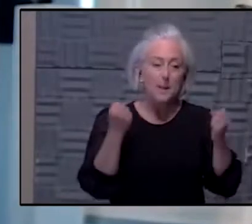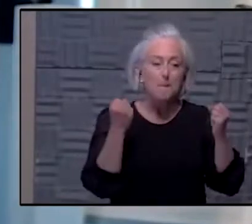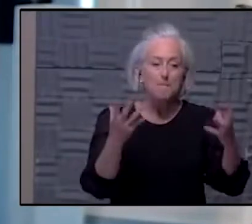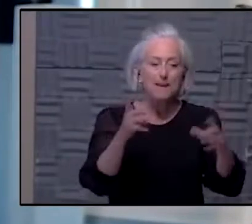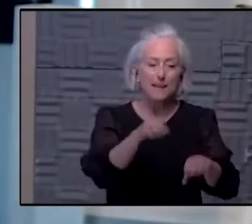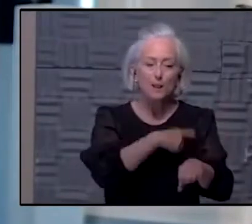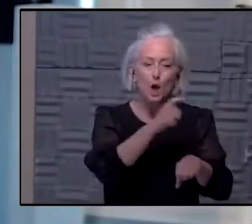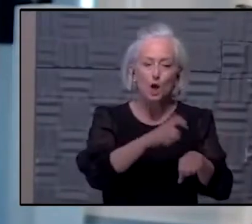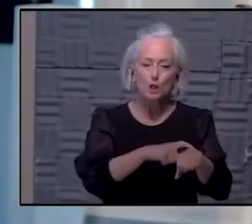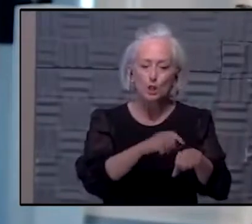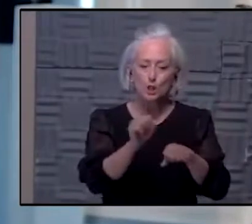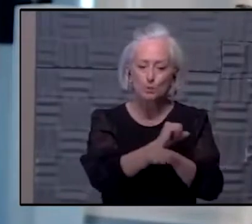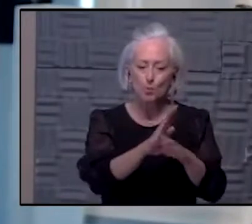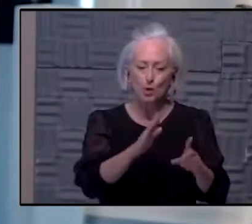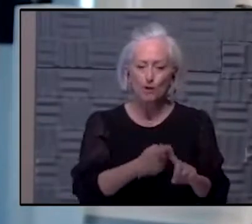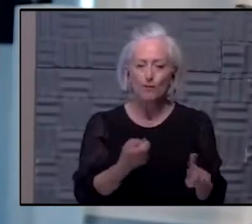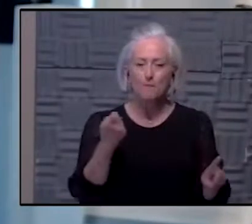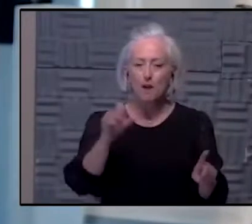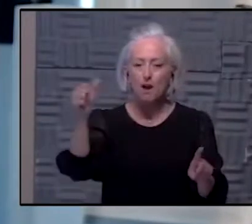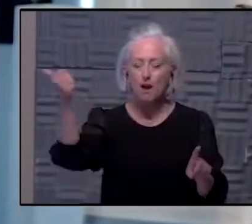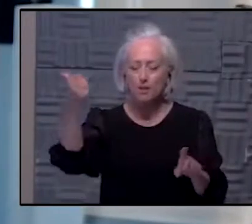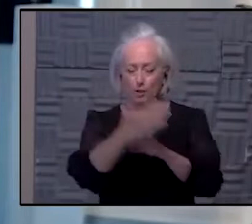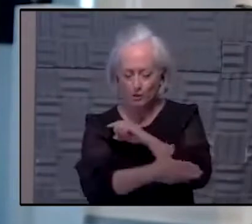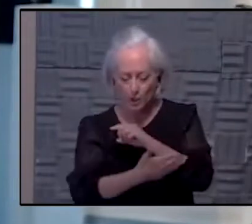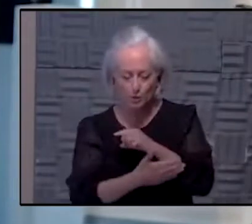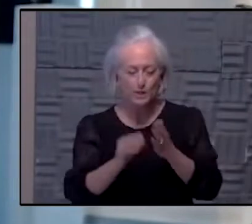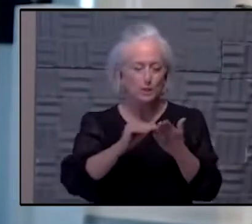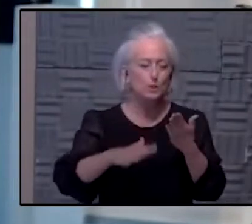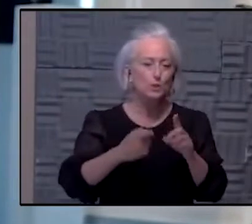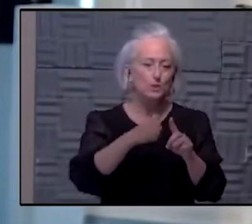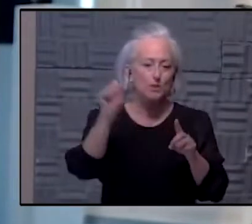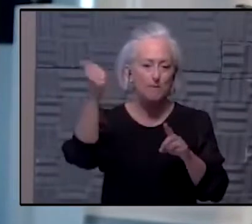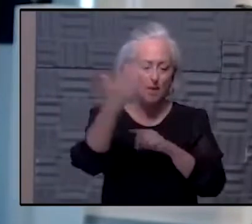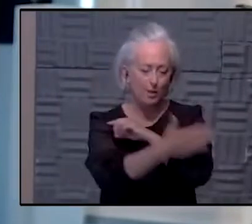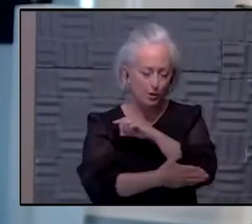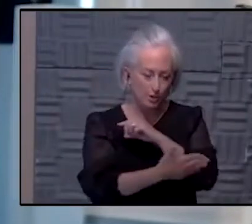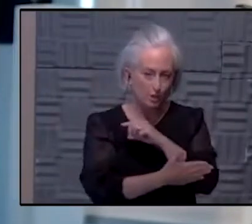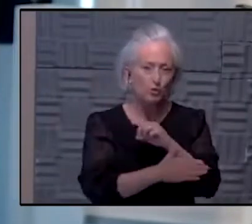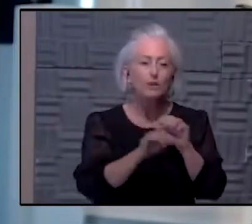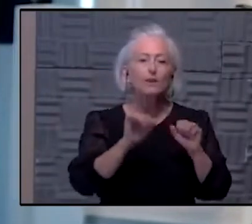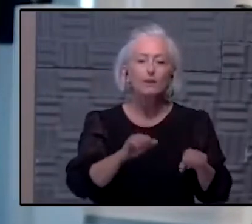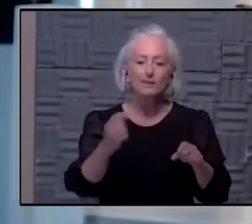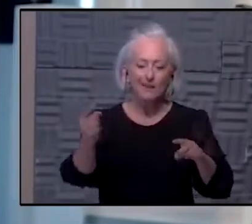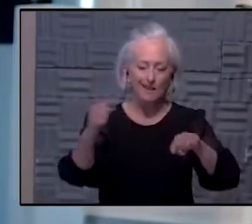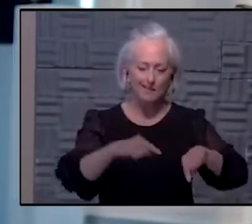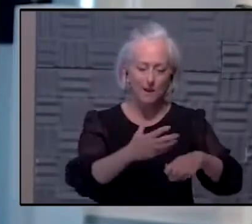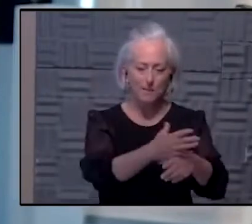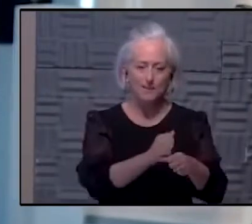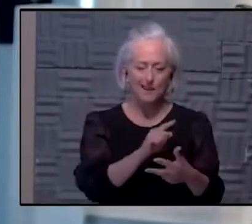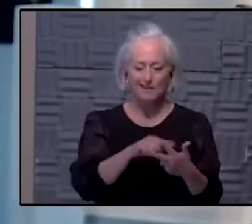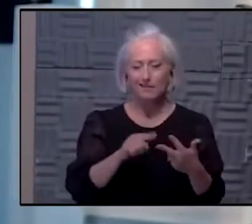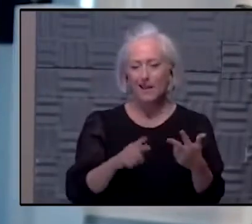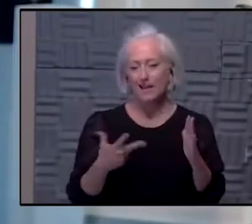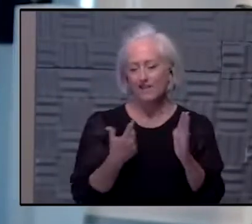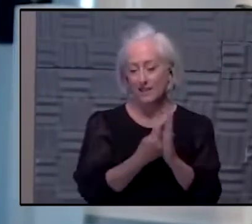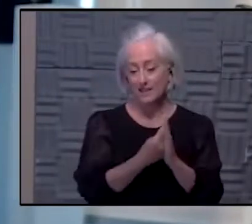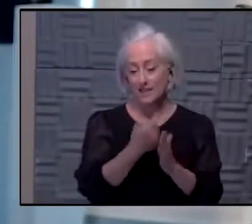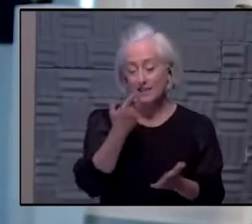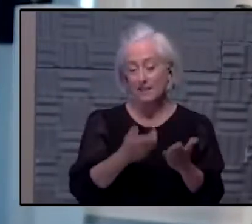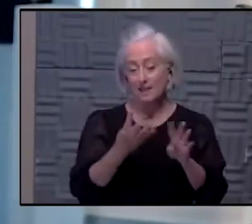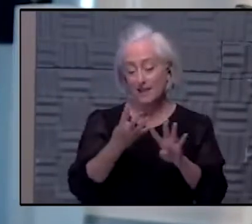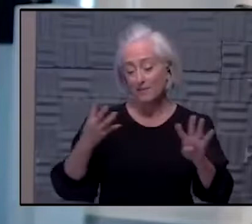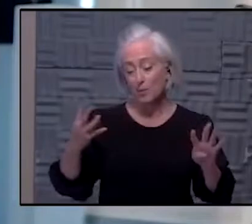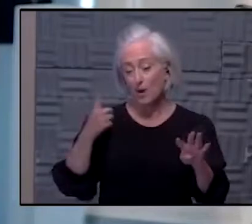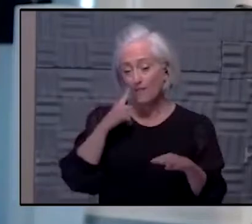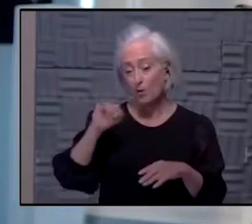workers from other countries. We have students from other countries. And certainly anybody from any state can get any one of the three vaccines. Now, they might have to get in line for the J